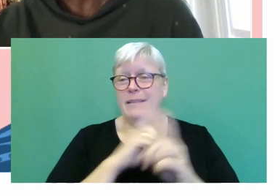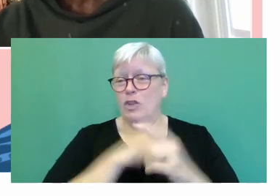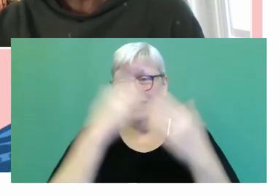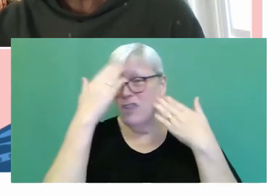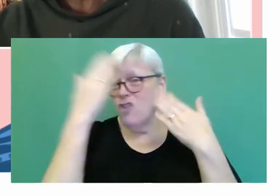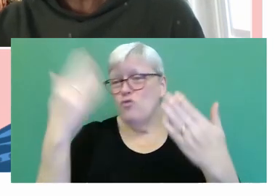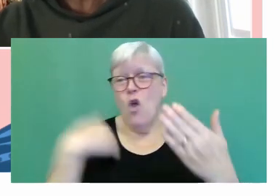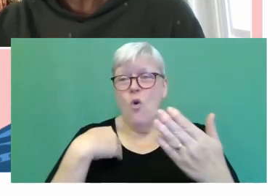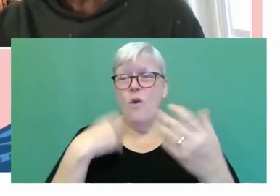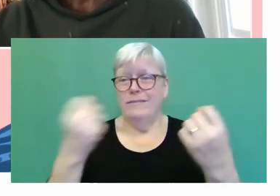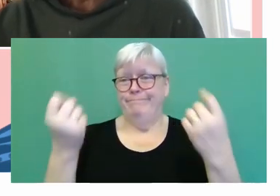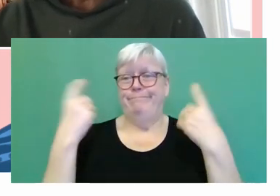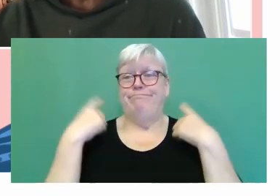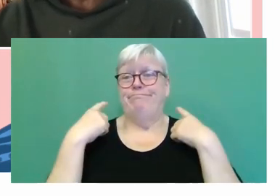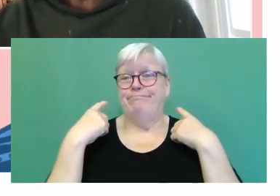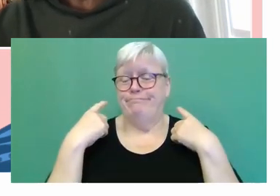And it's, it's,